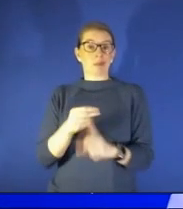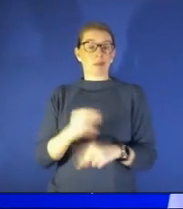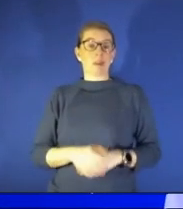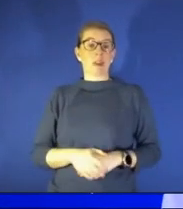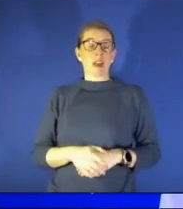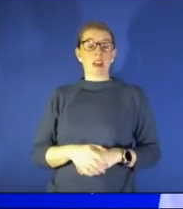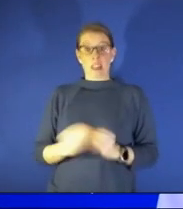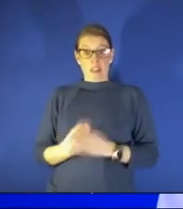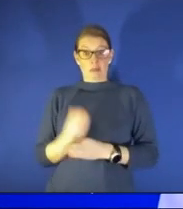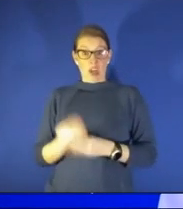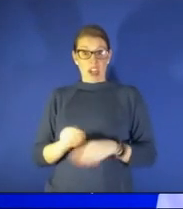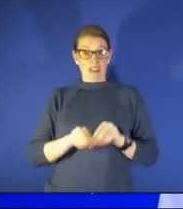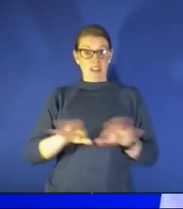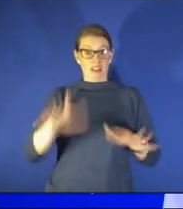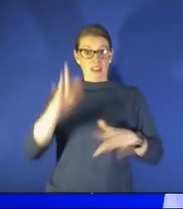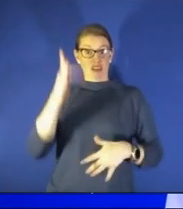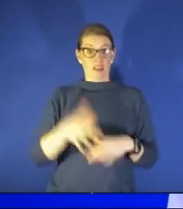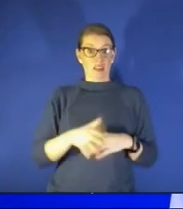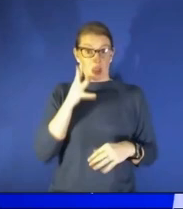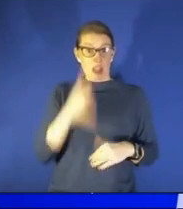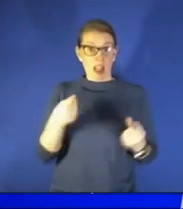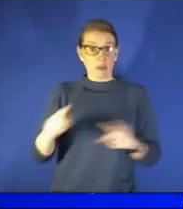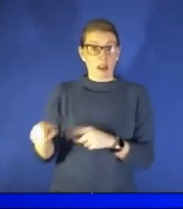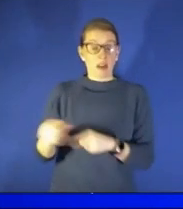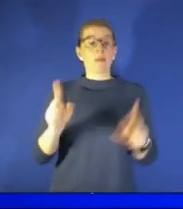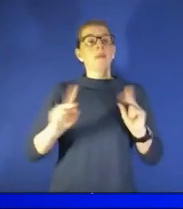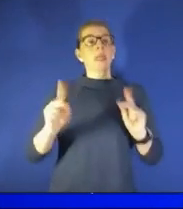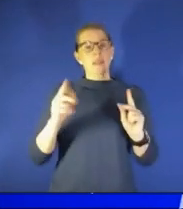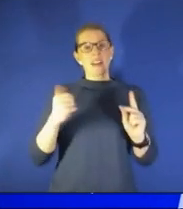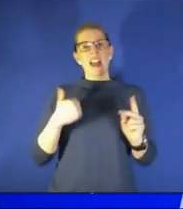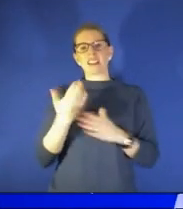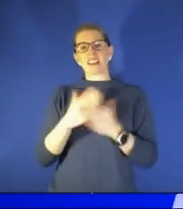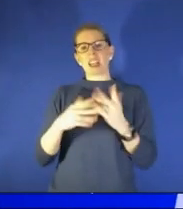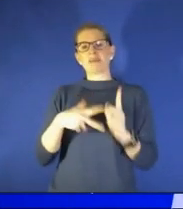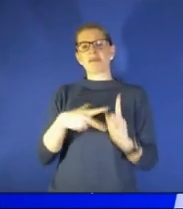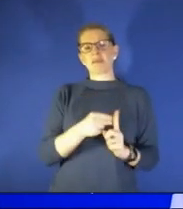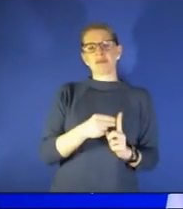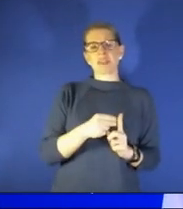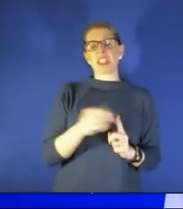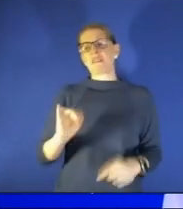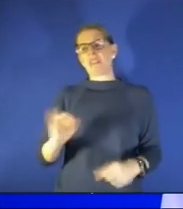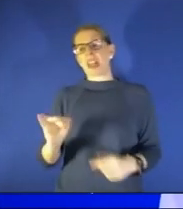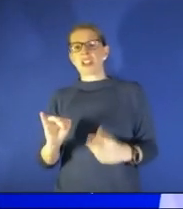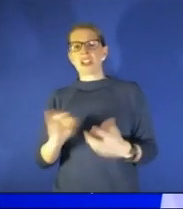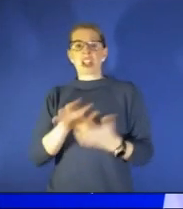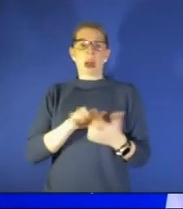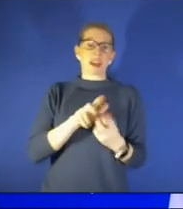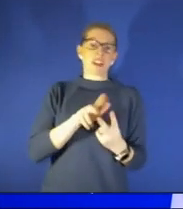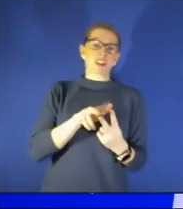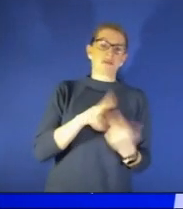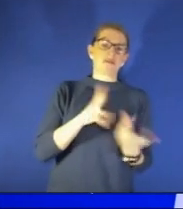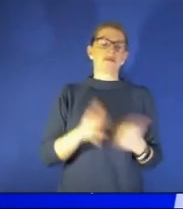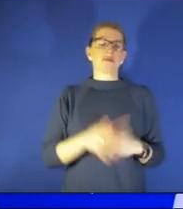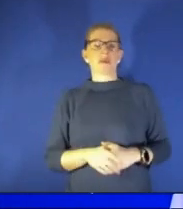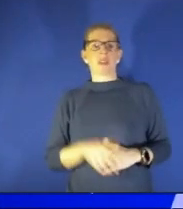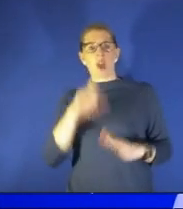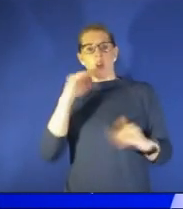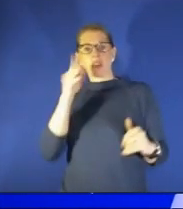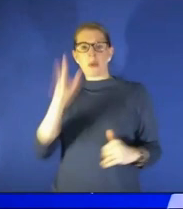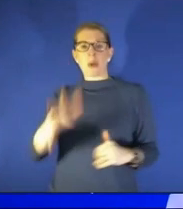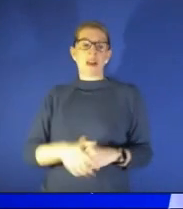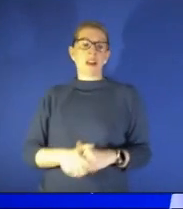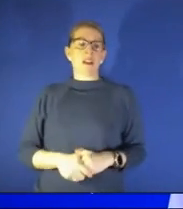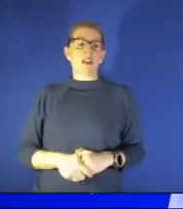to this point now where people have had some vaccination they've had infection a combination that hopefully will will add to overall our